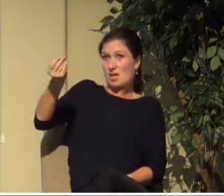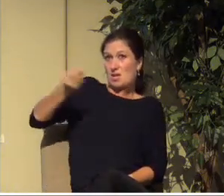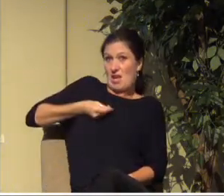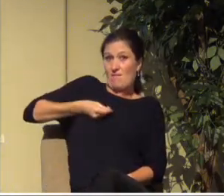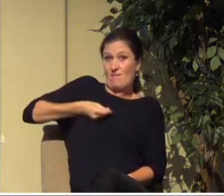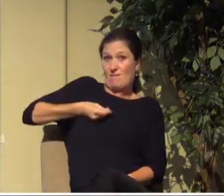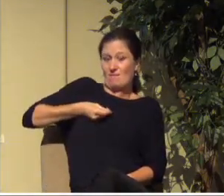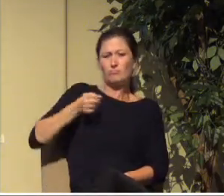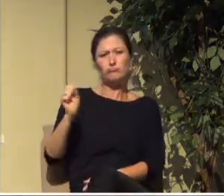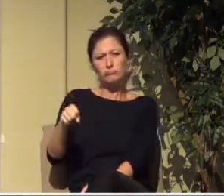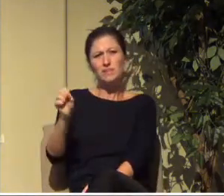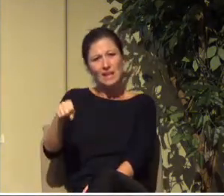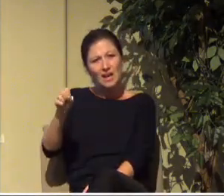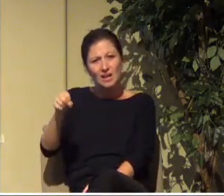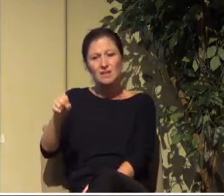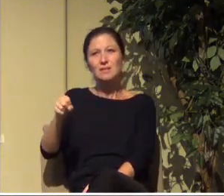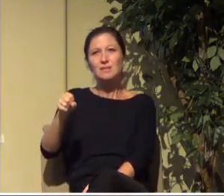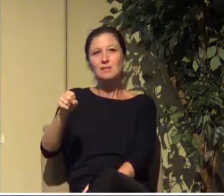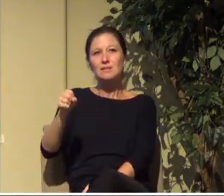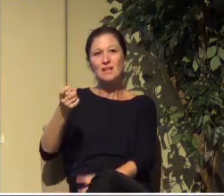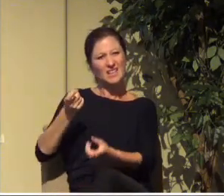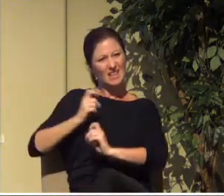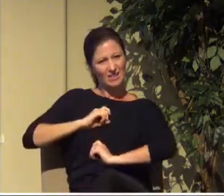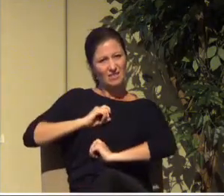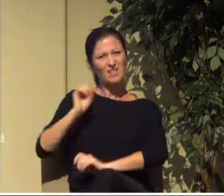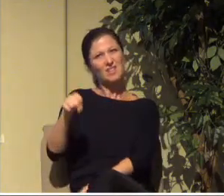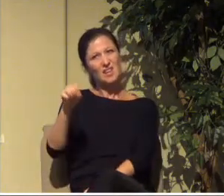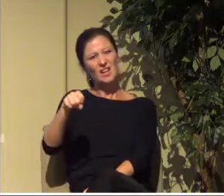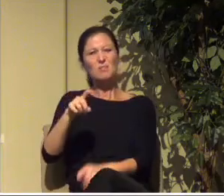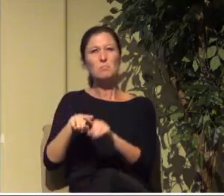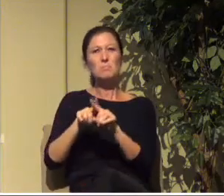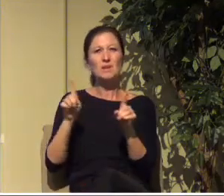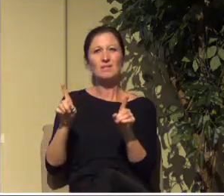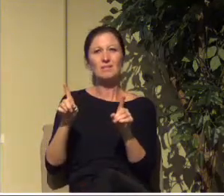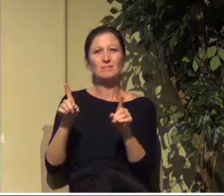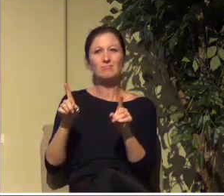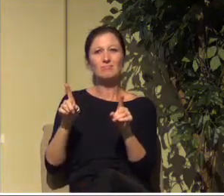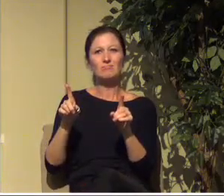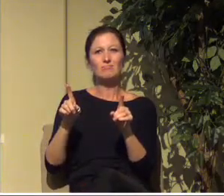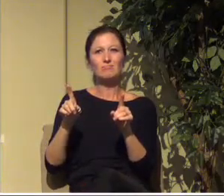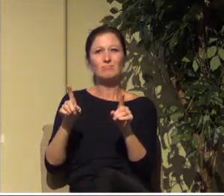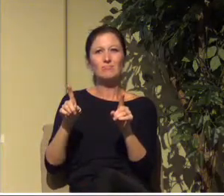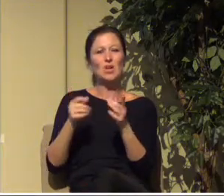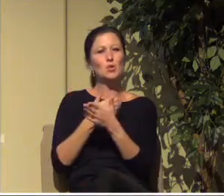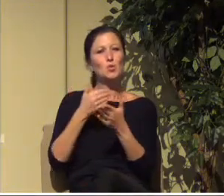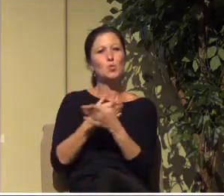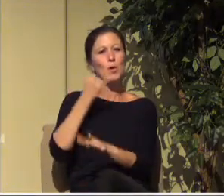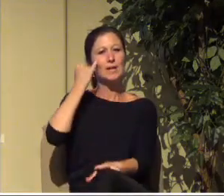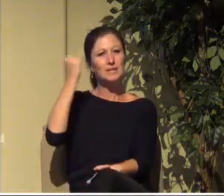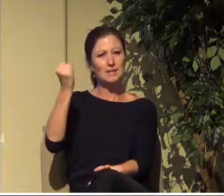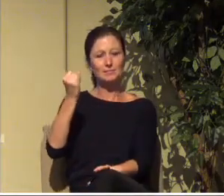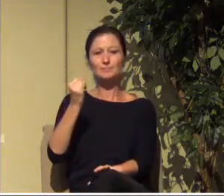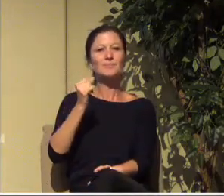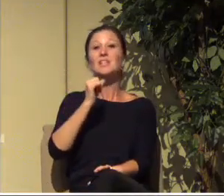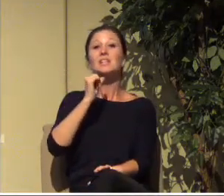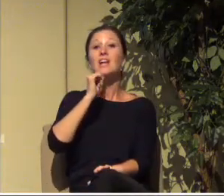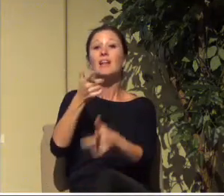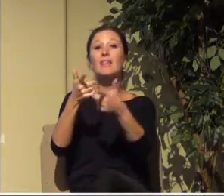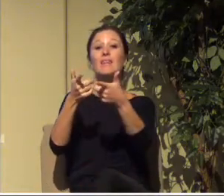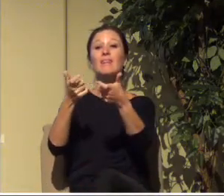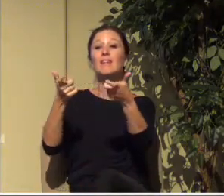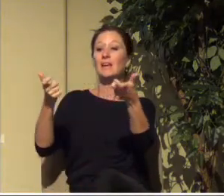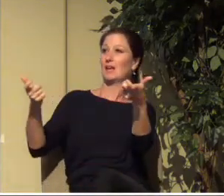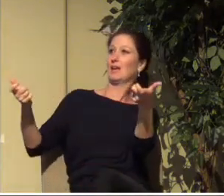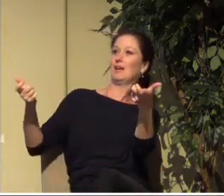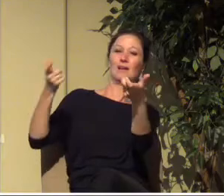Yeah. But I want to encourage us to not think of it so much that way. But how about this? Not something that God gives